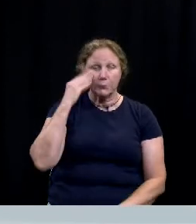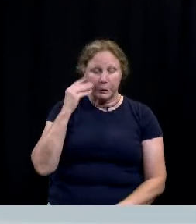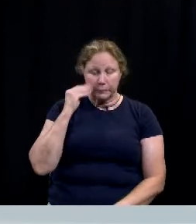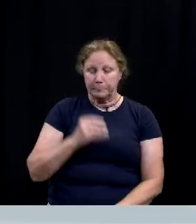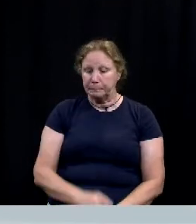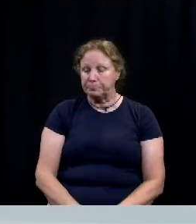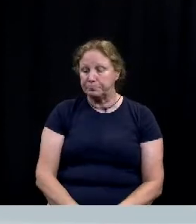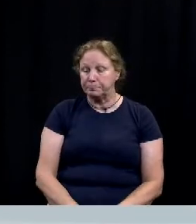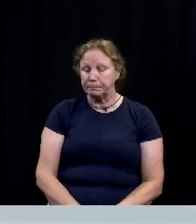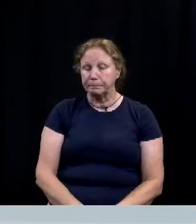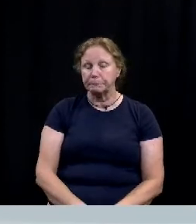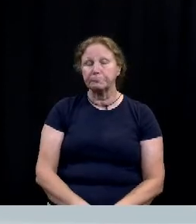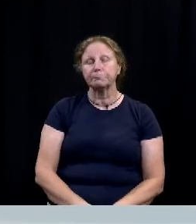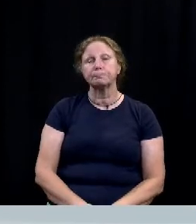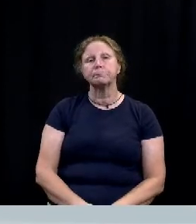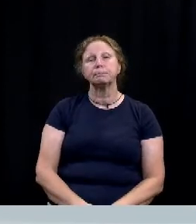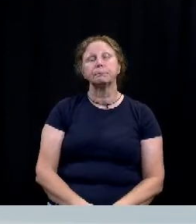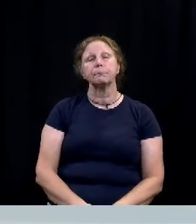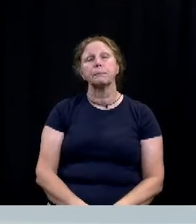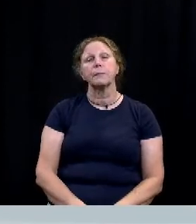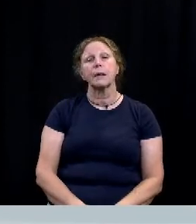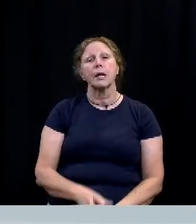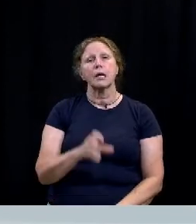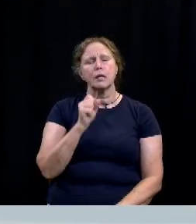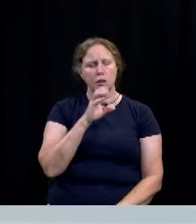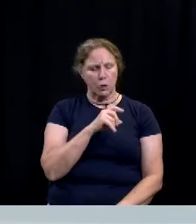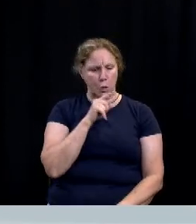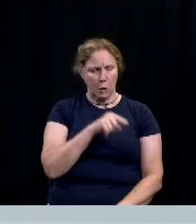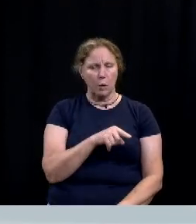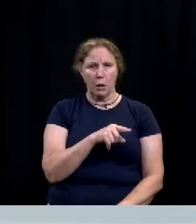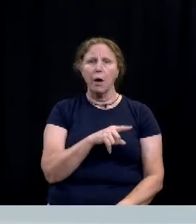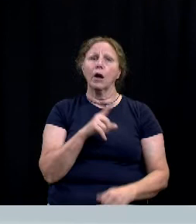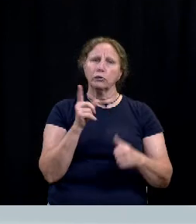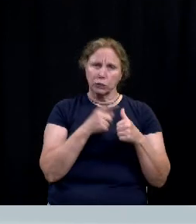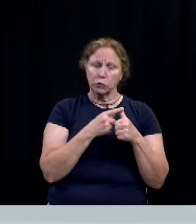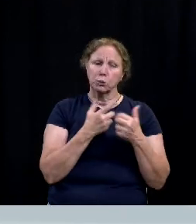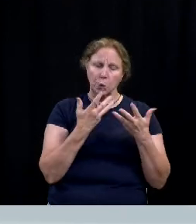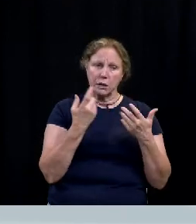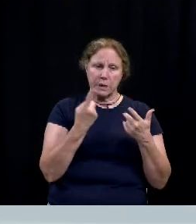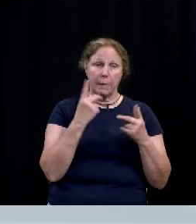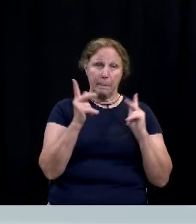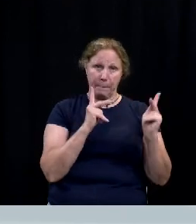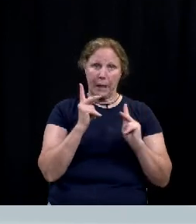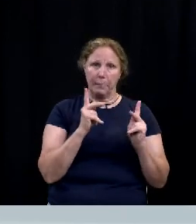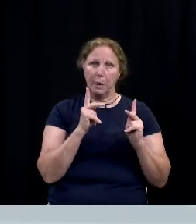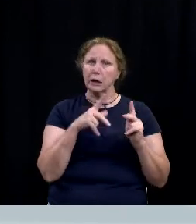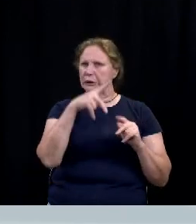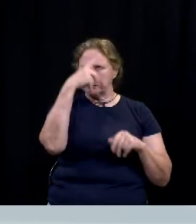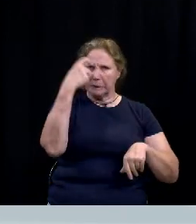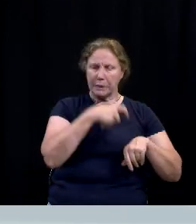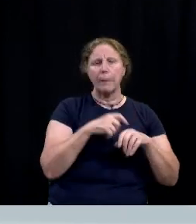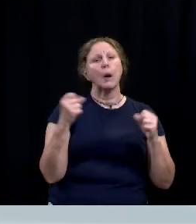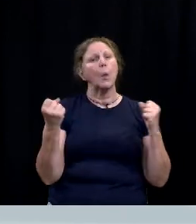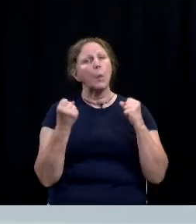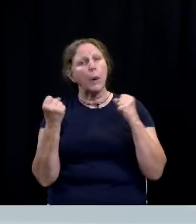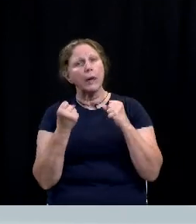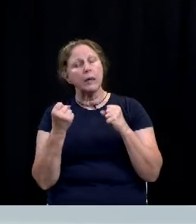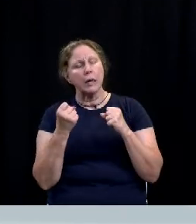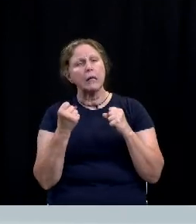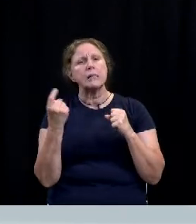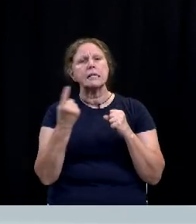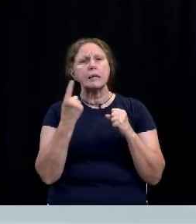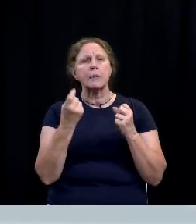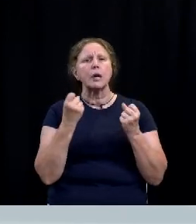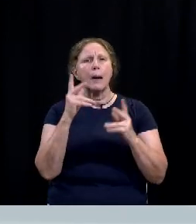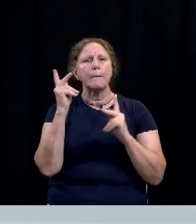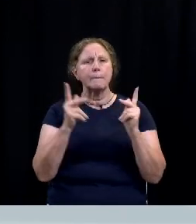experience so we wanted the flagship event uh no doubt we wanted something that people not just in the summer but in the winter and something to drive